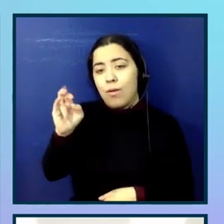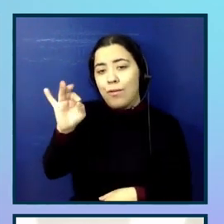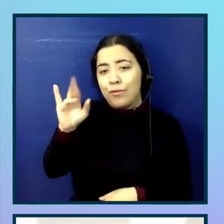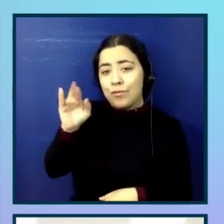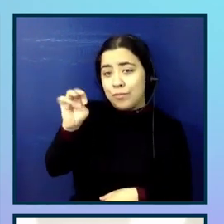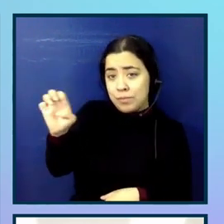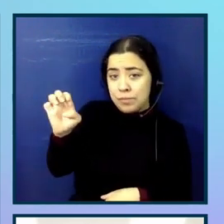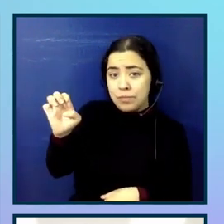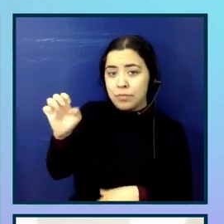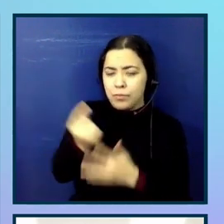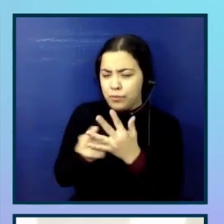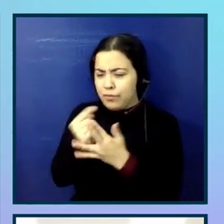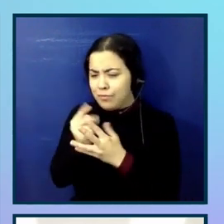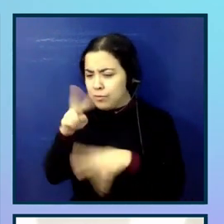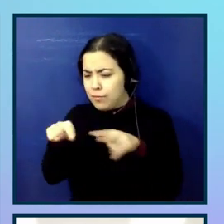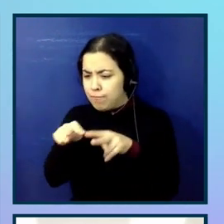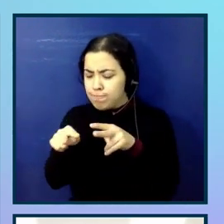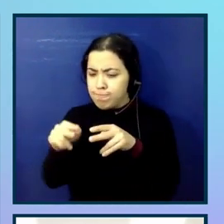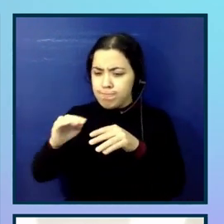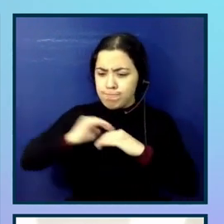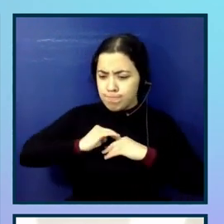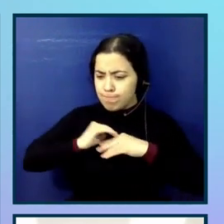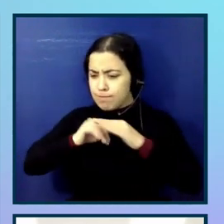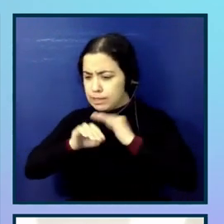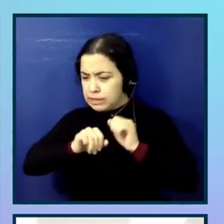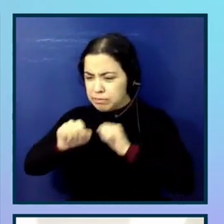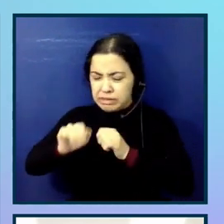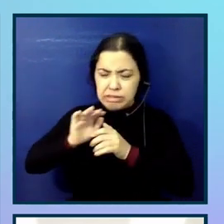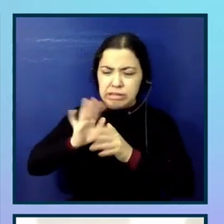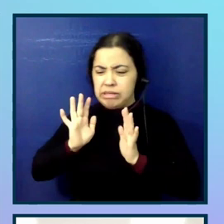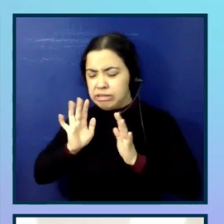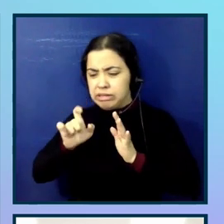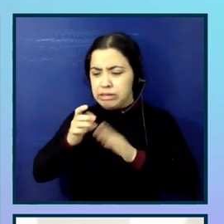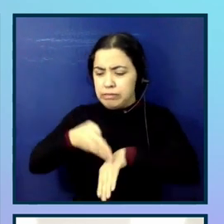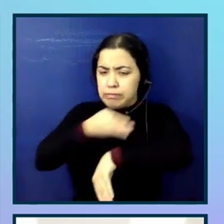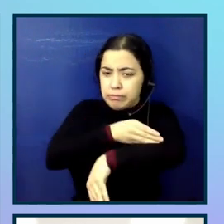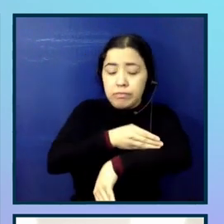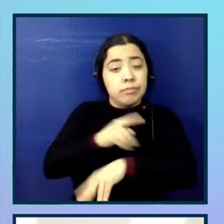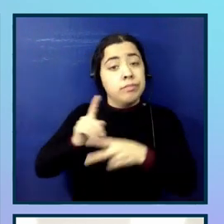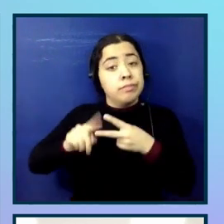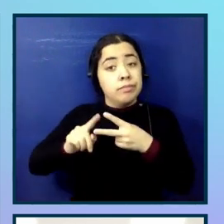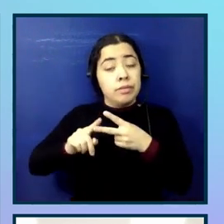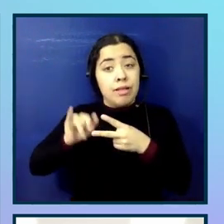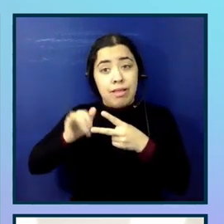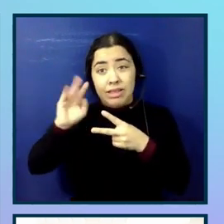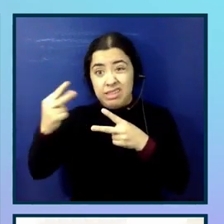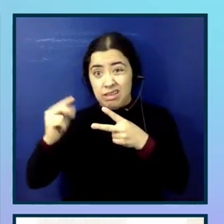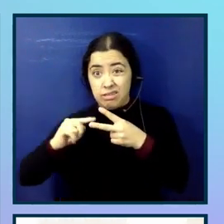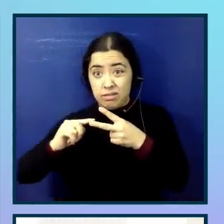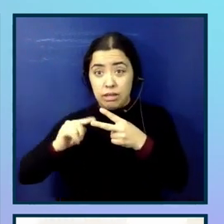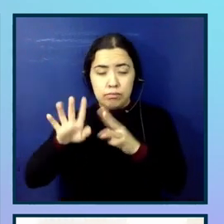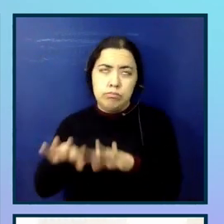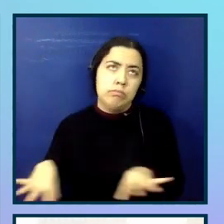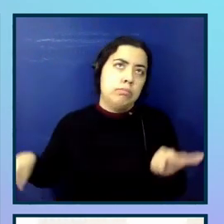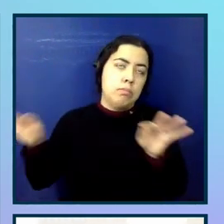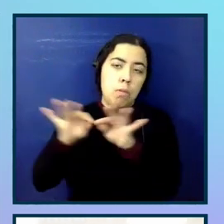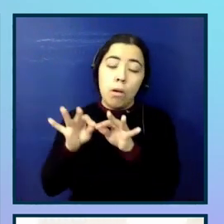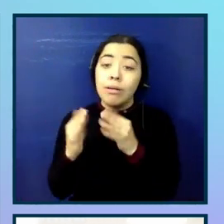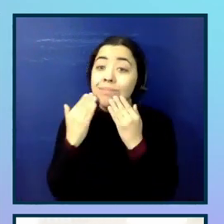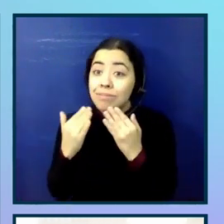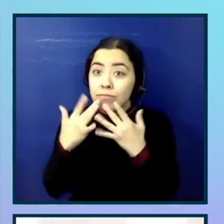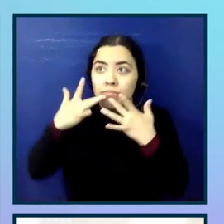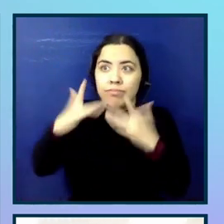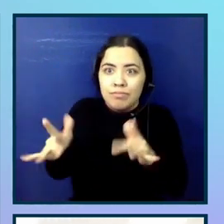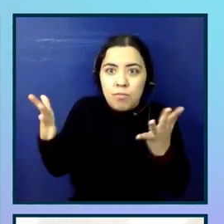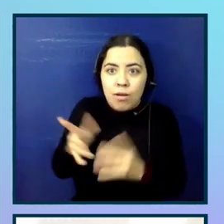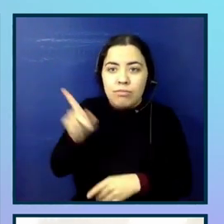optimisation and potential issue identification. So this is a crucial step and thankfully DQ provide a service for this. I'm going to talk about